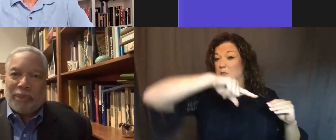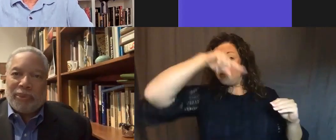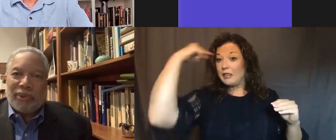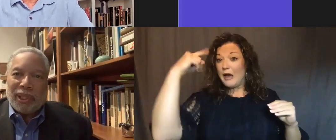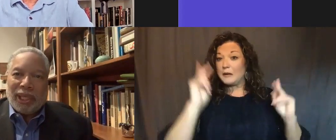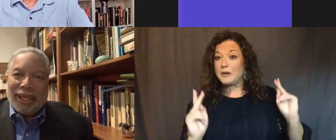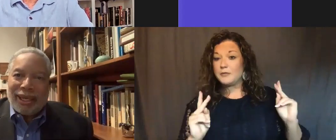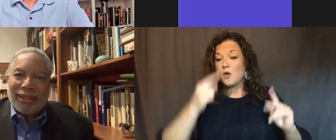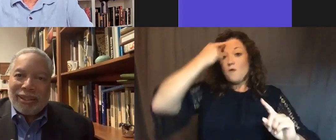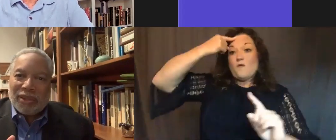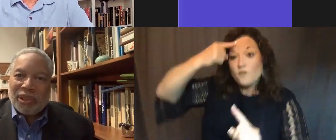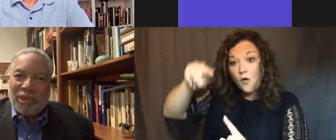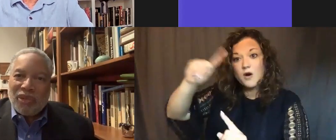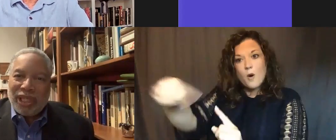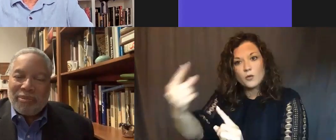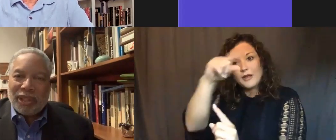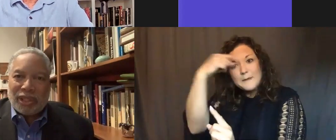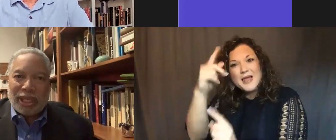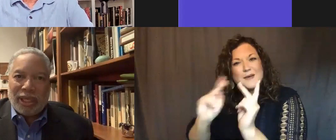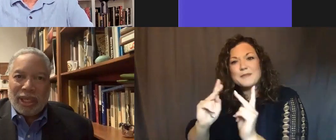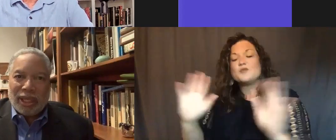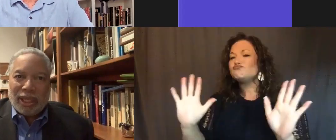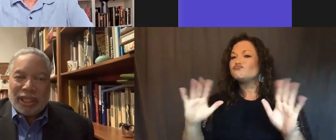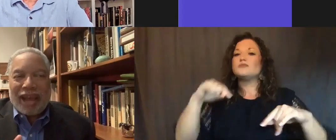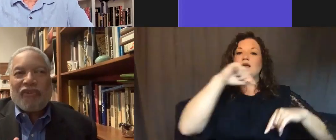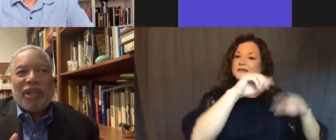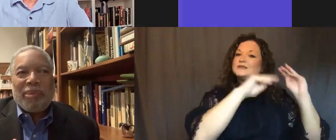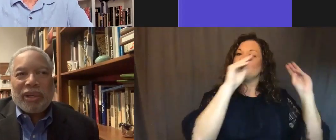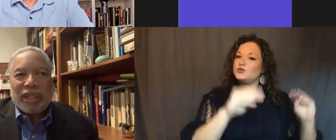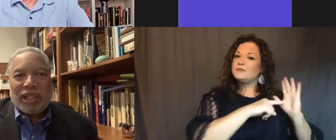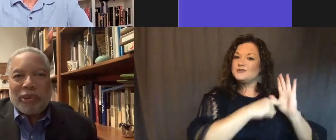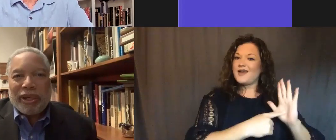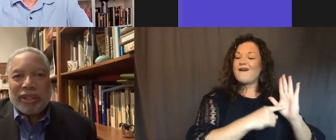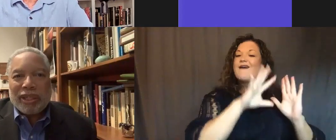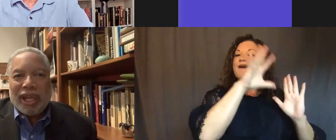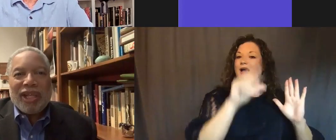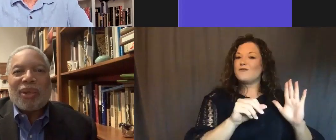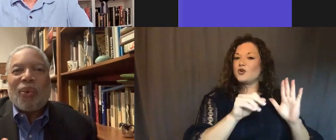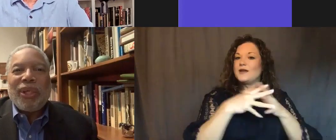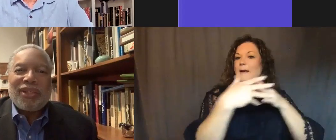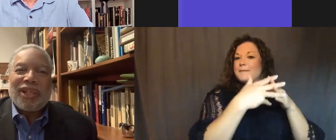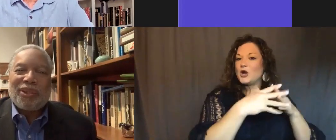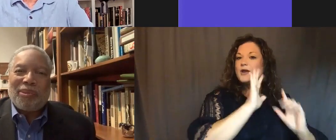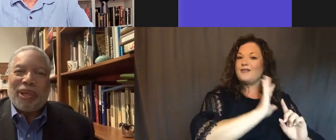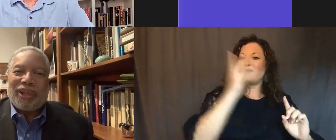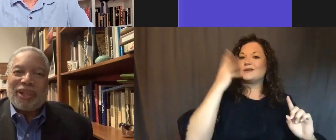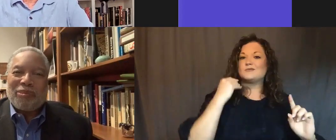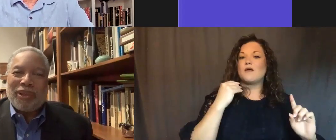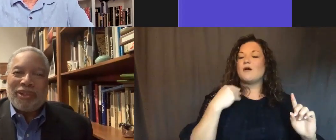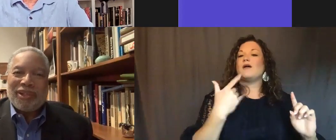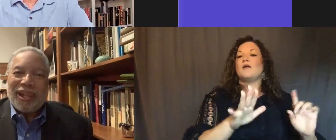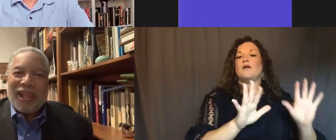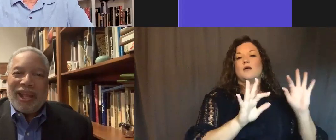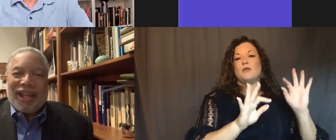black people. In essence, this was a museum that said the African American experience is the quintessential American